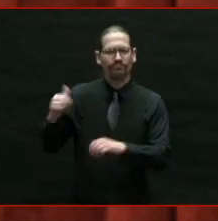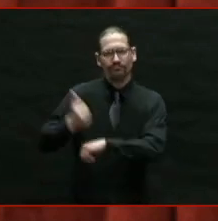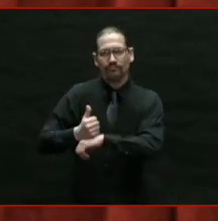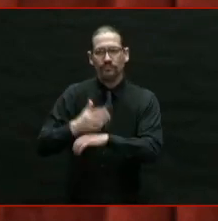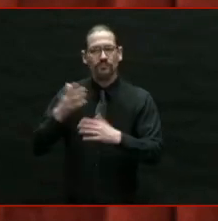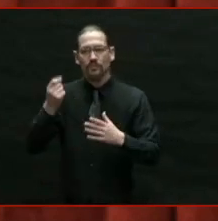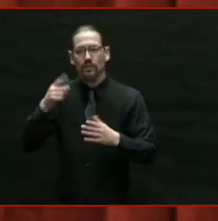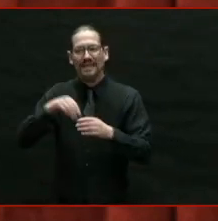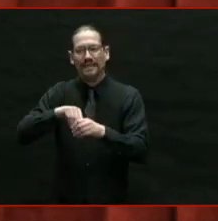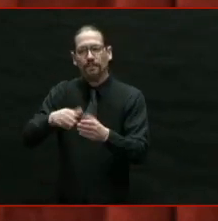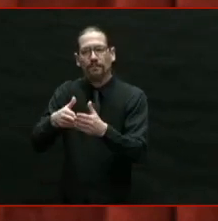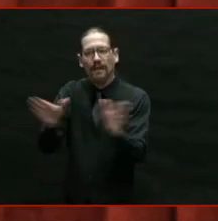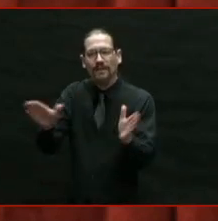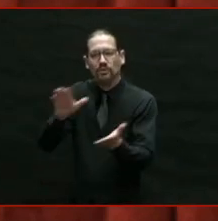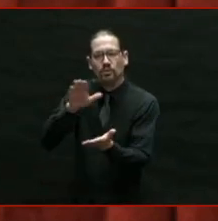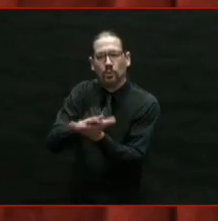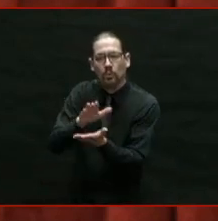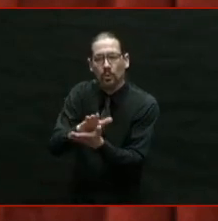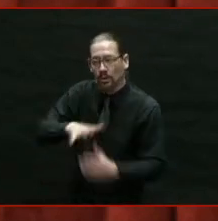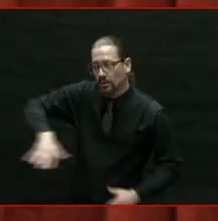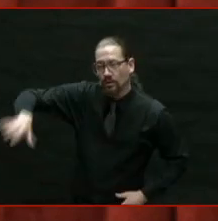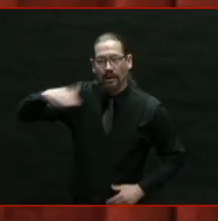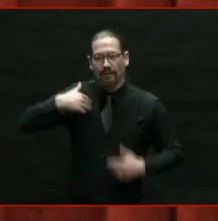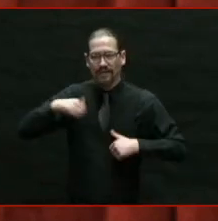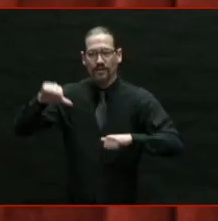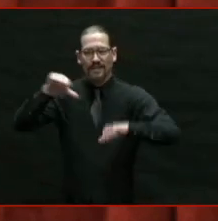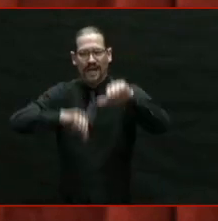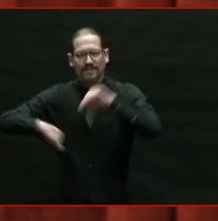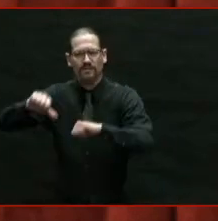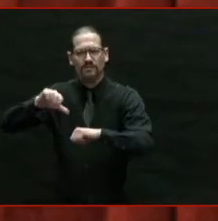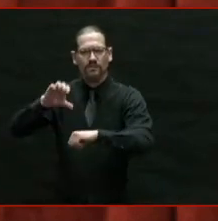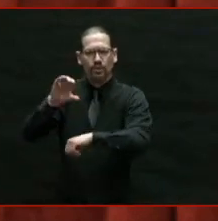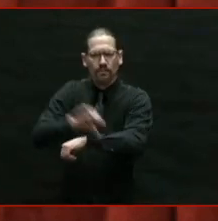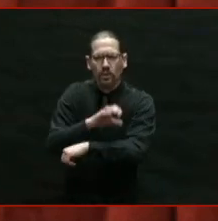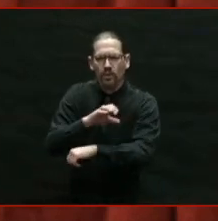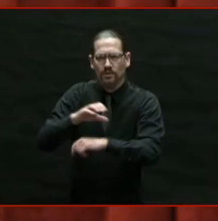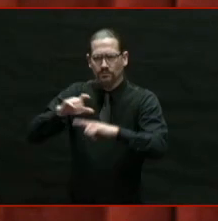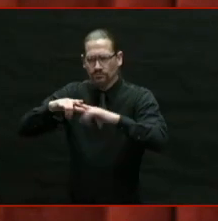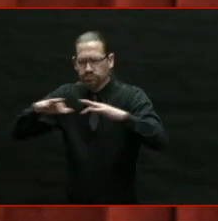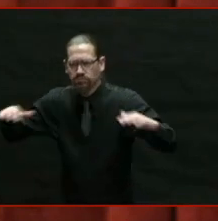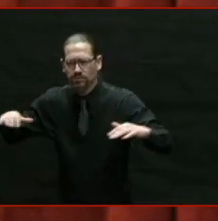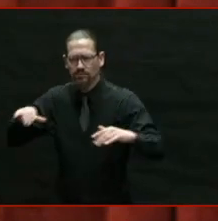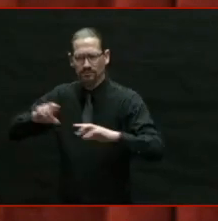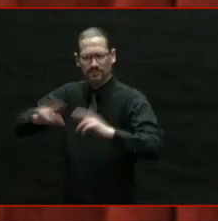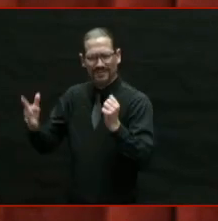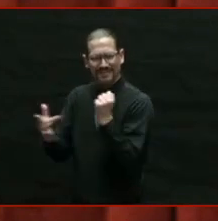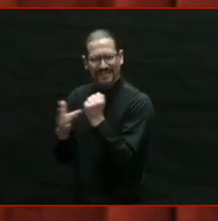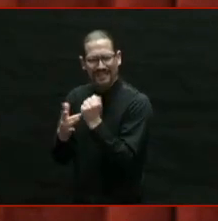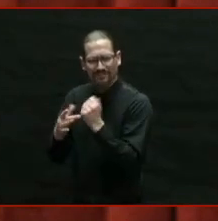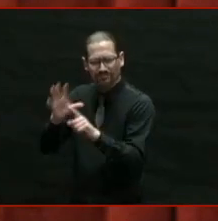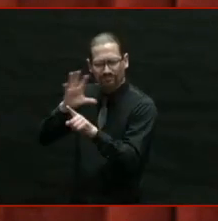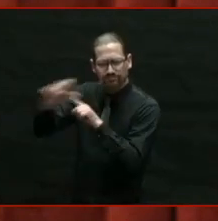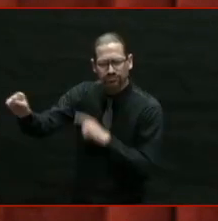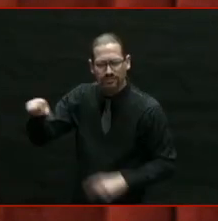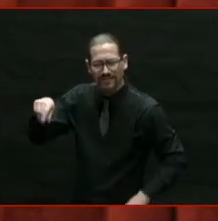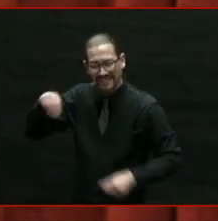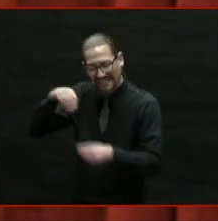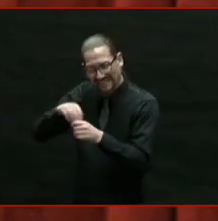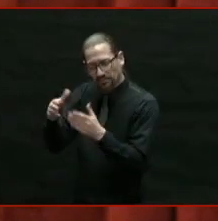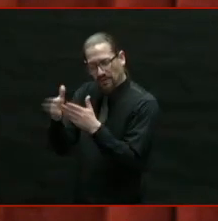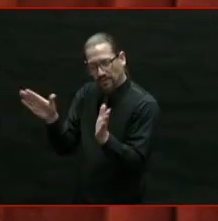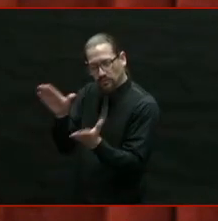We've increased the number of high-quality career and technical training programs in our high schools by 60%.